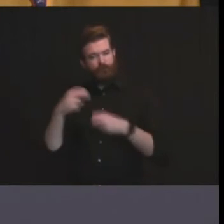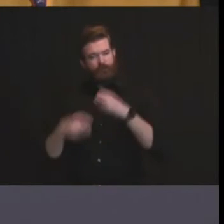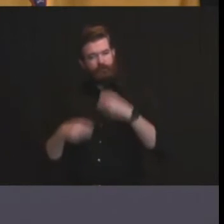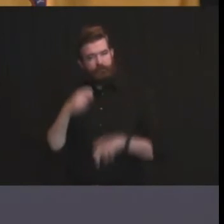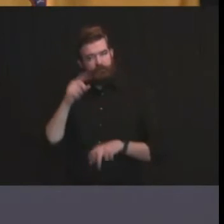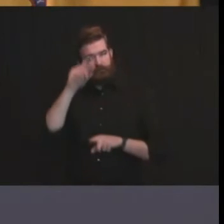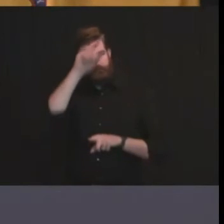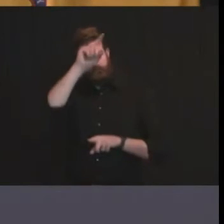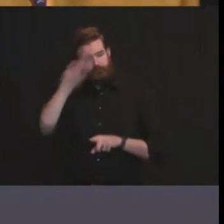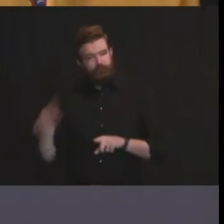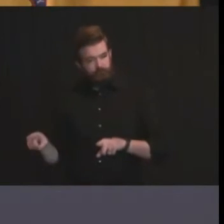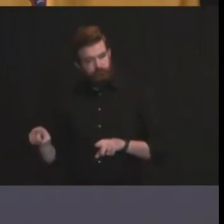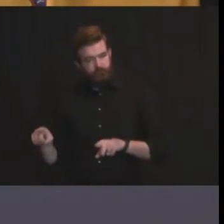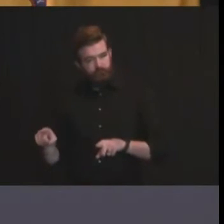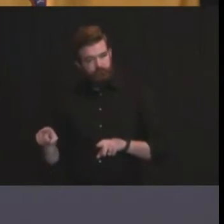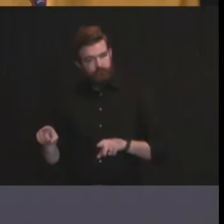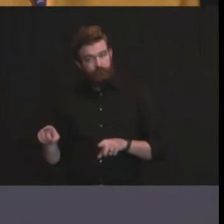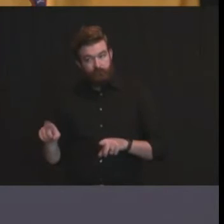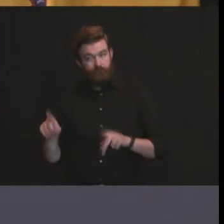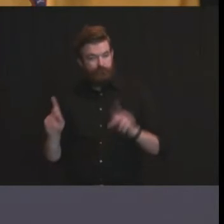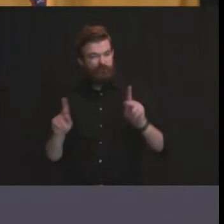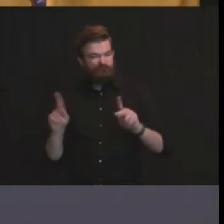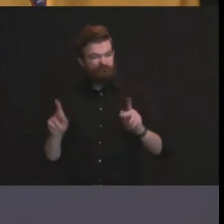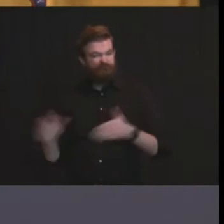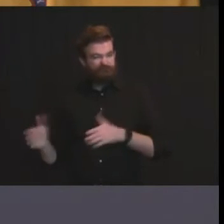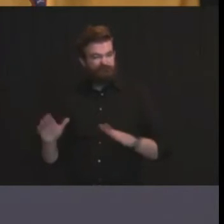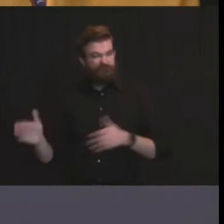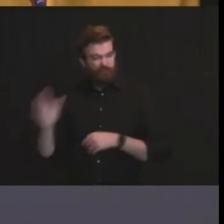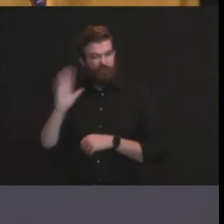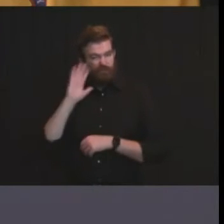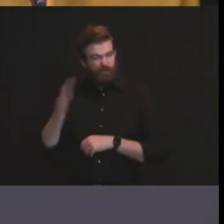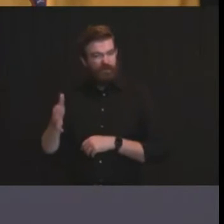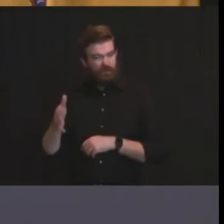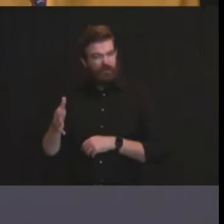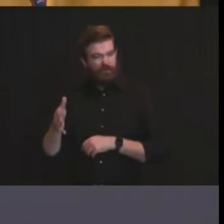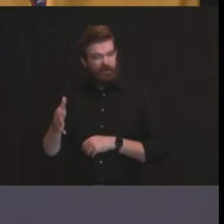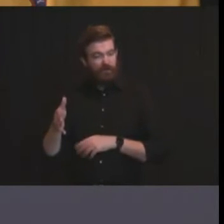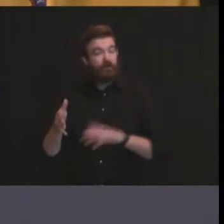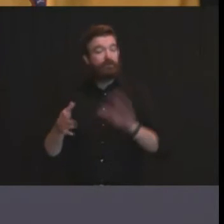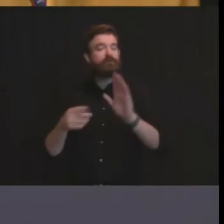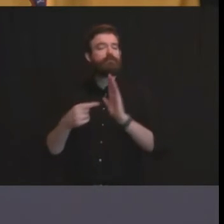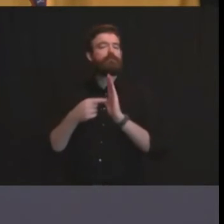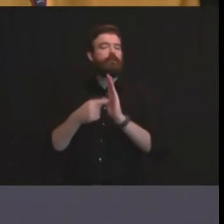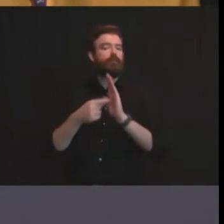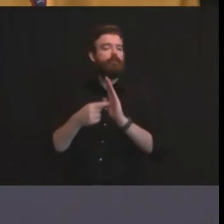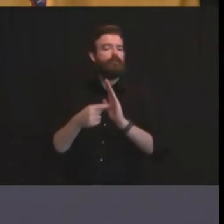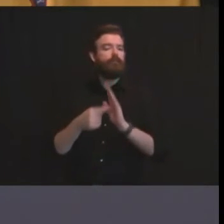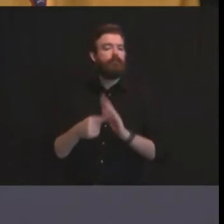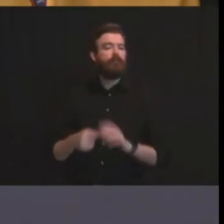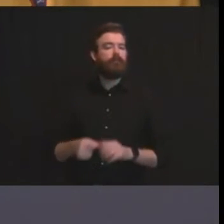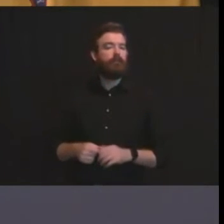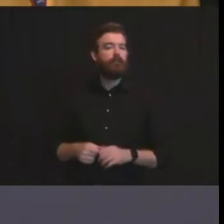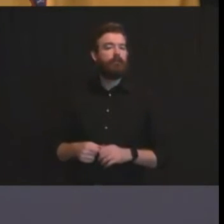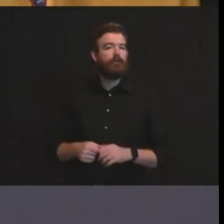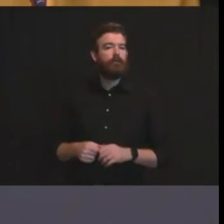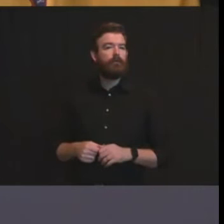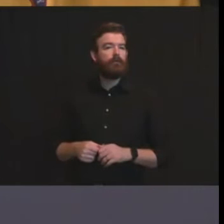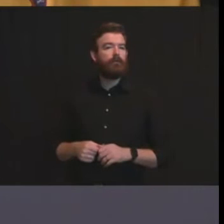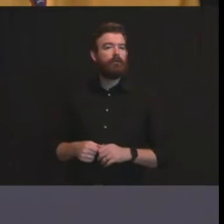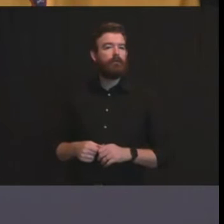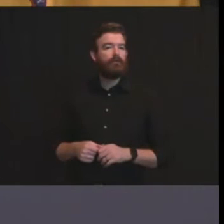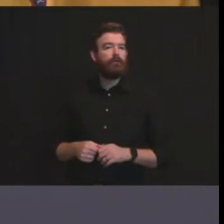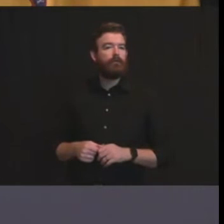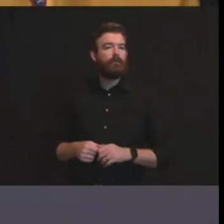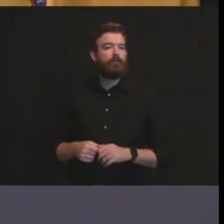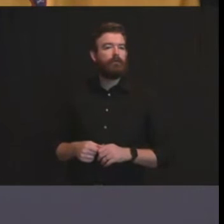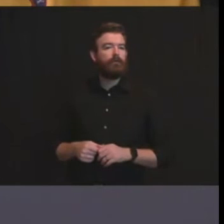i suspect lives will be lost and i'll use us as an example we have wide open judy pat myself the whole squad ed